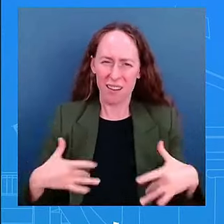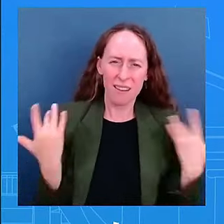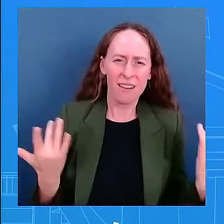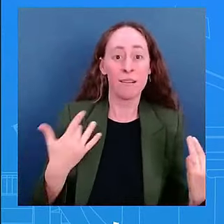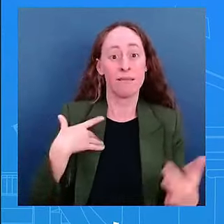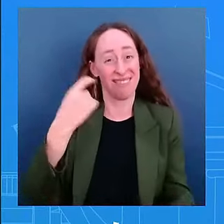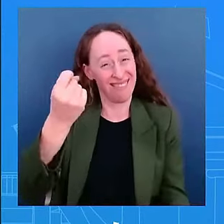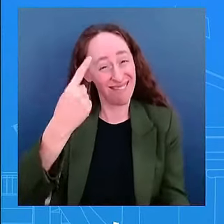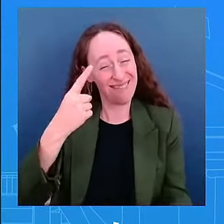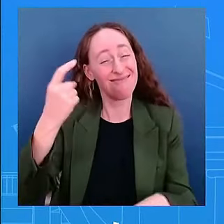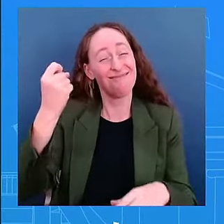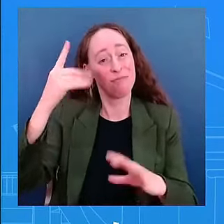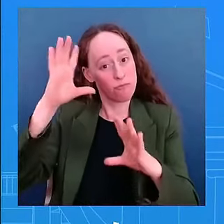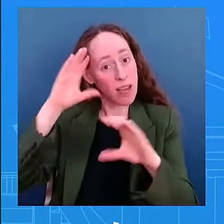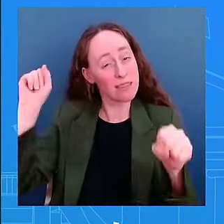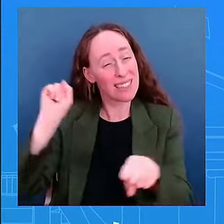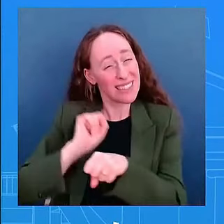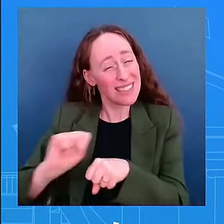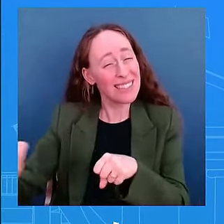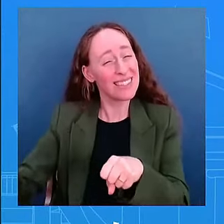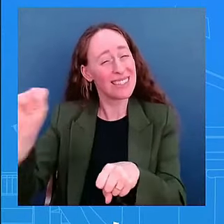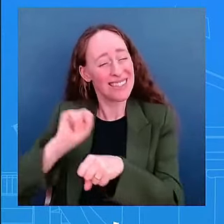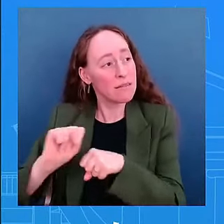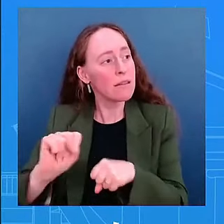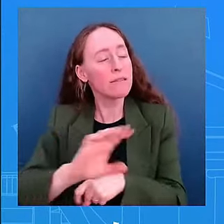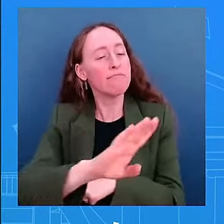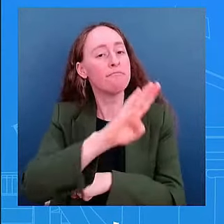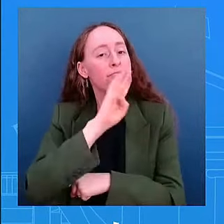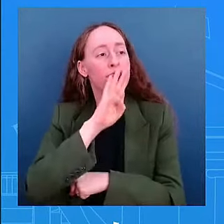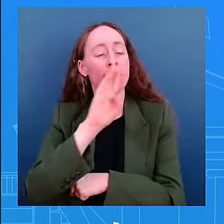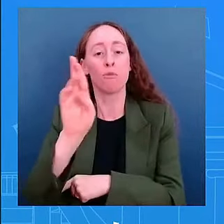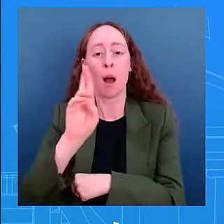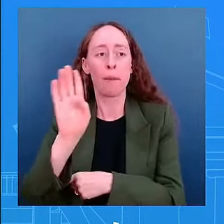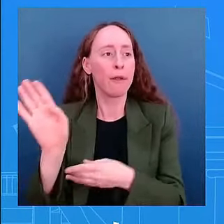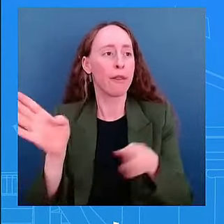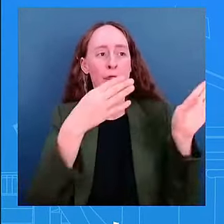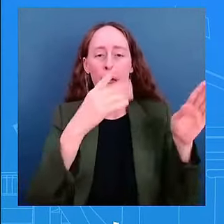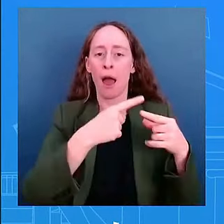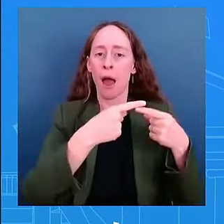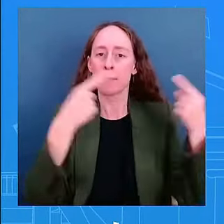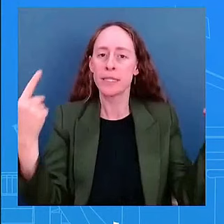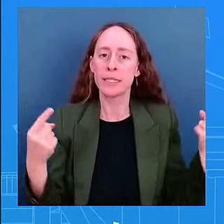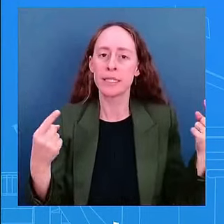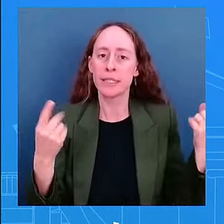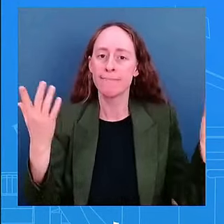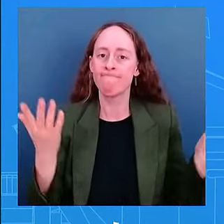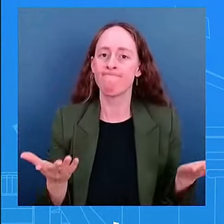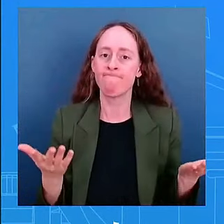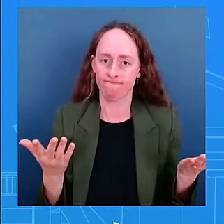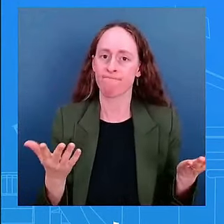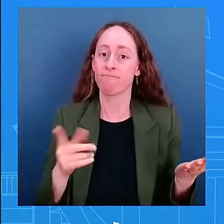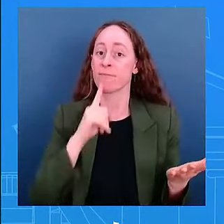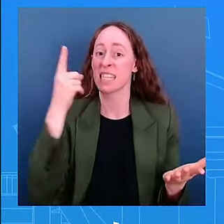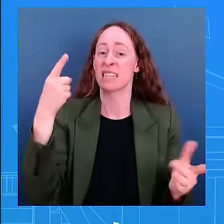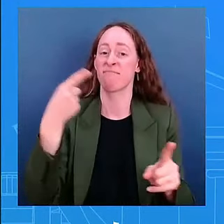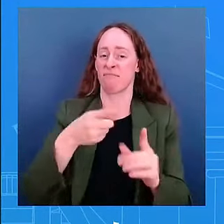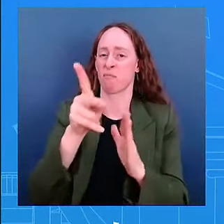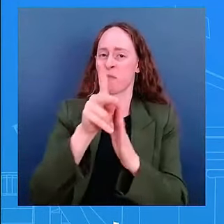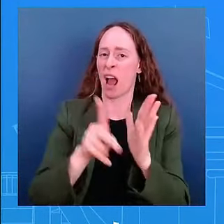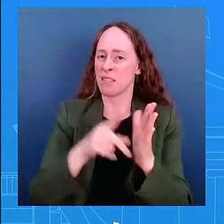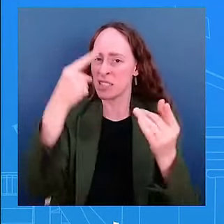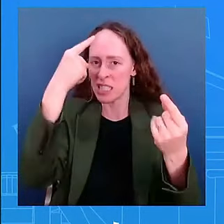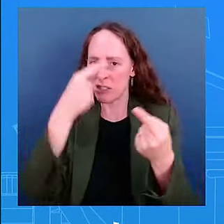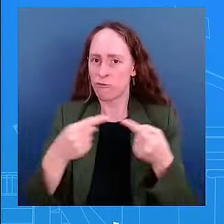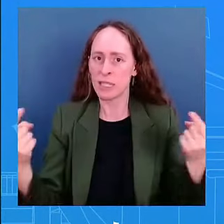republicans want to do the opposite that is where we are when we think about the policy that is where we are uh and i think that matters as well i know i